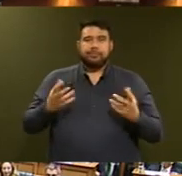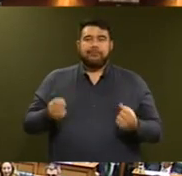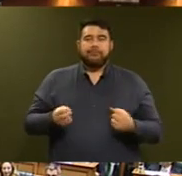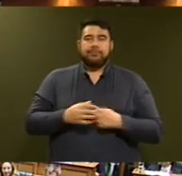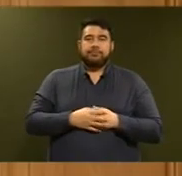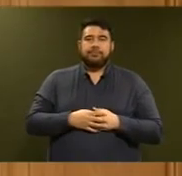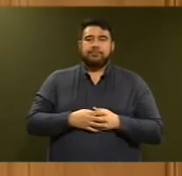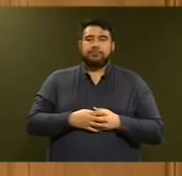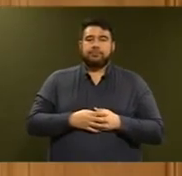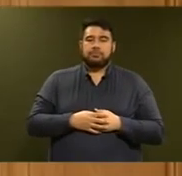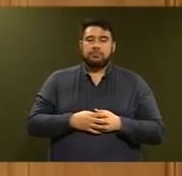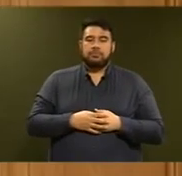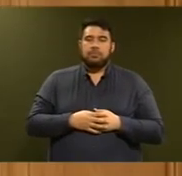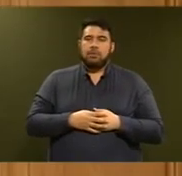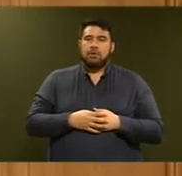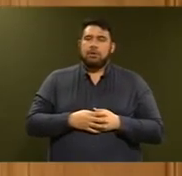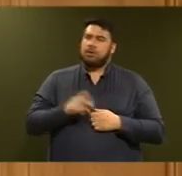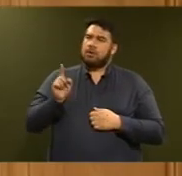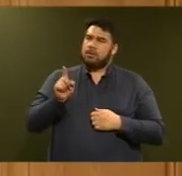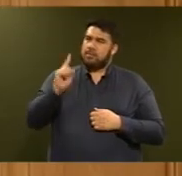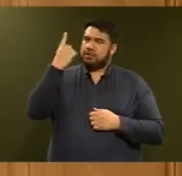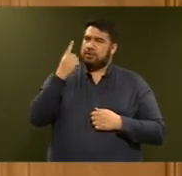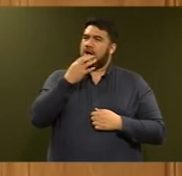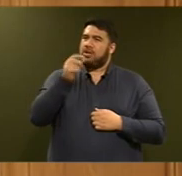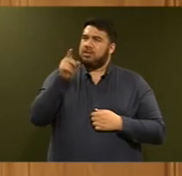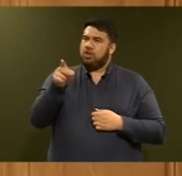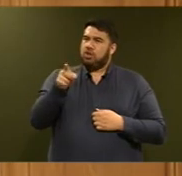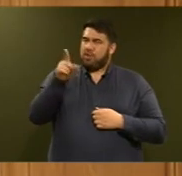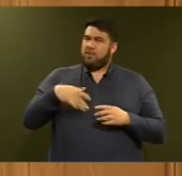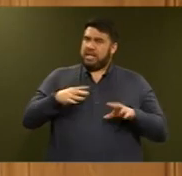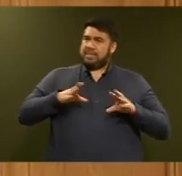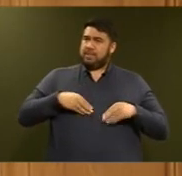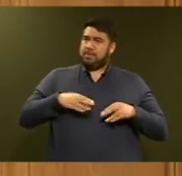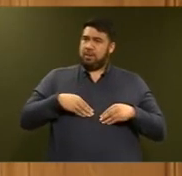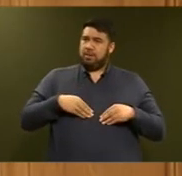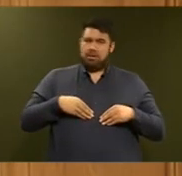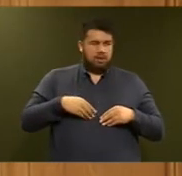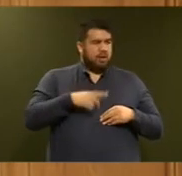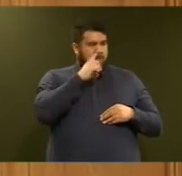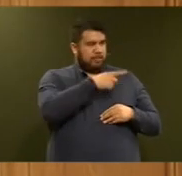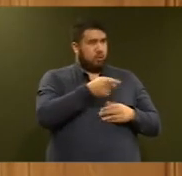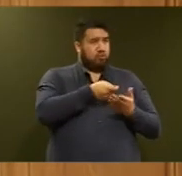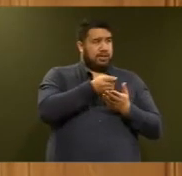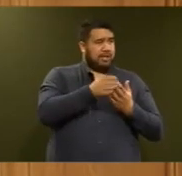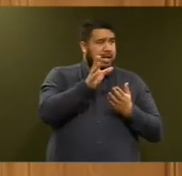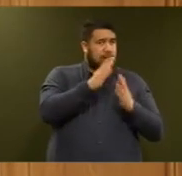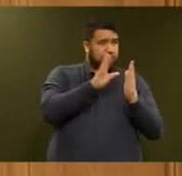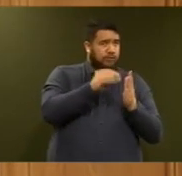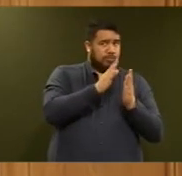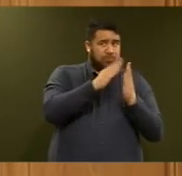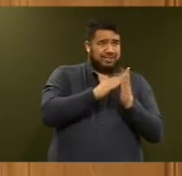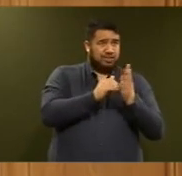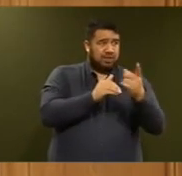Is it acceptable Minister for existing state house tenants to rent out houses and